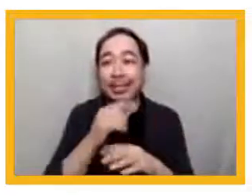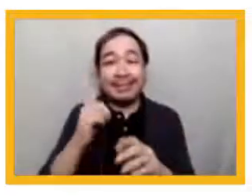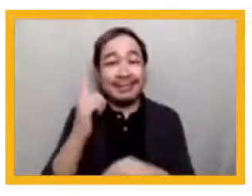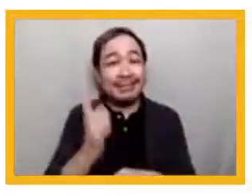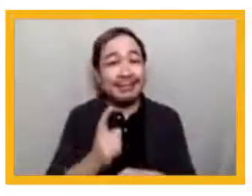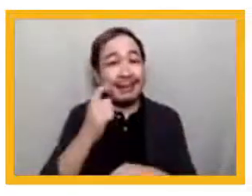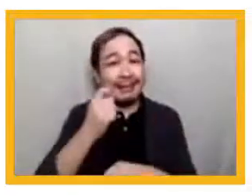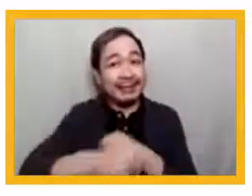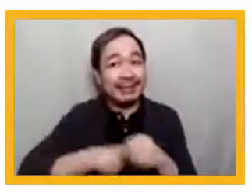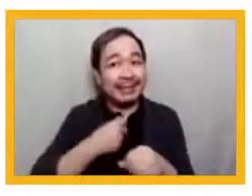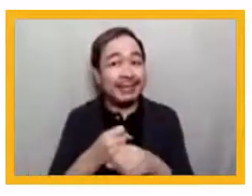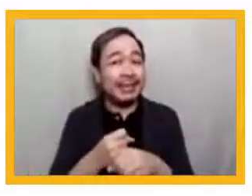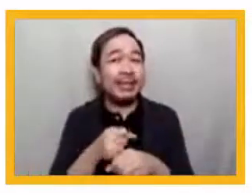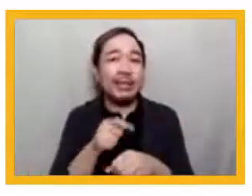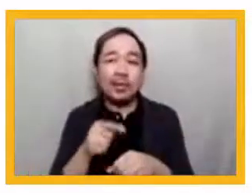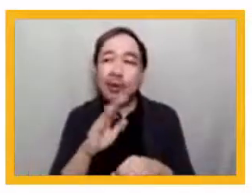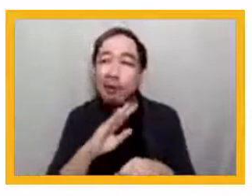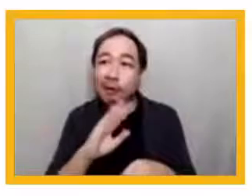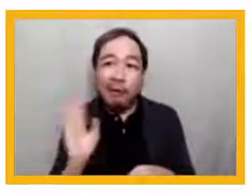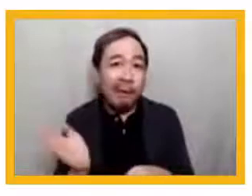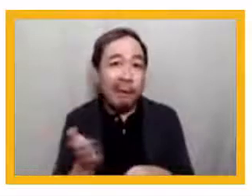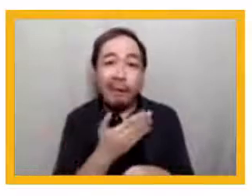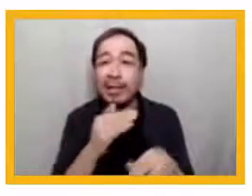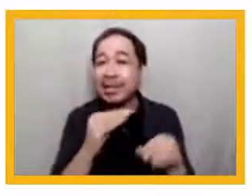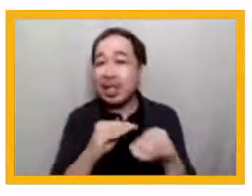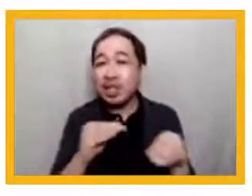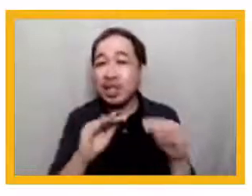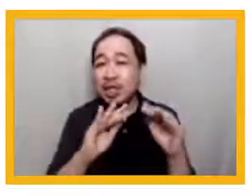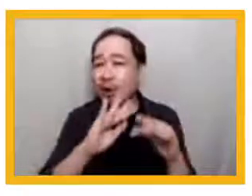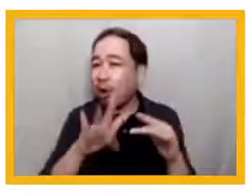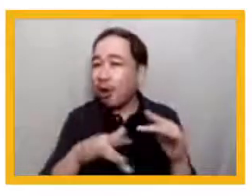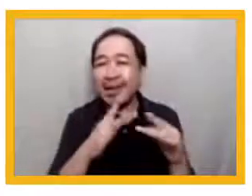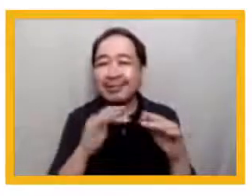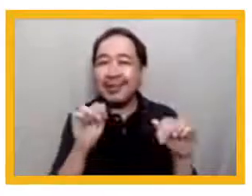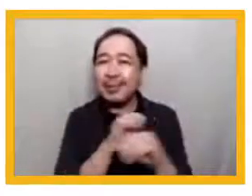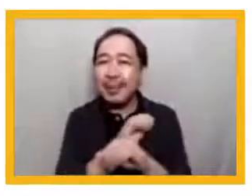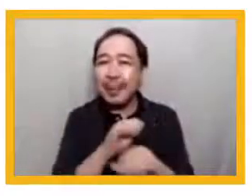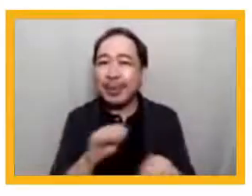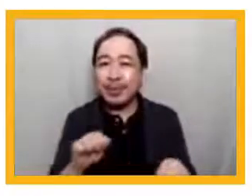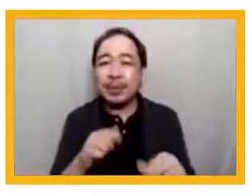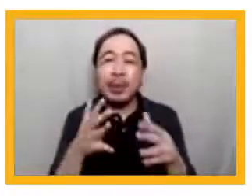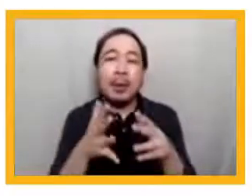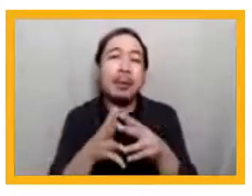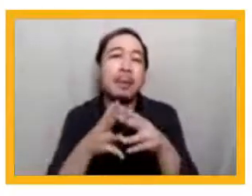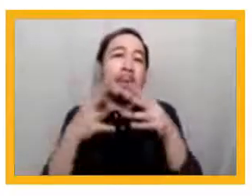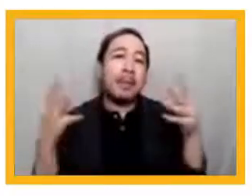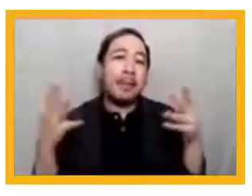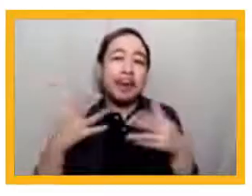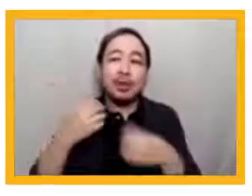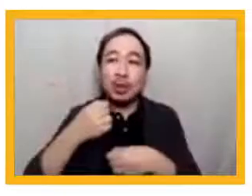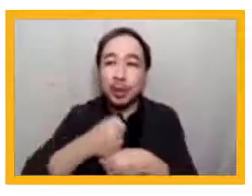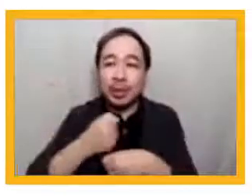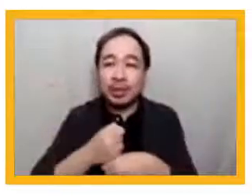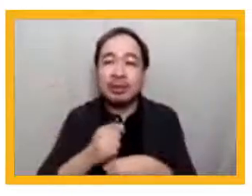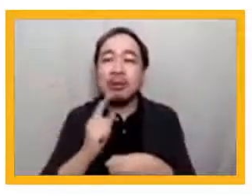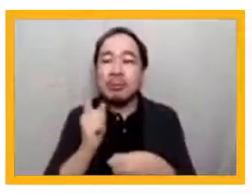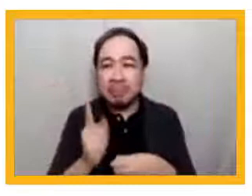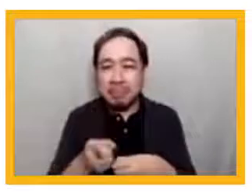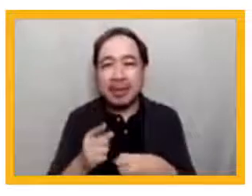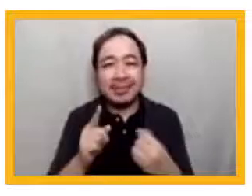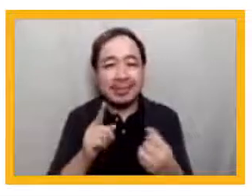not conduct all our teaching online. There was a massive component of our work that required proximity to our communities.